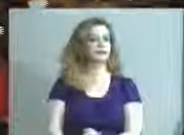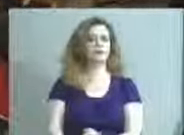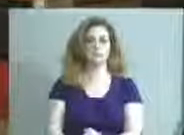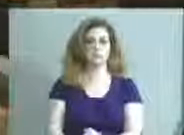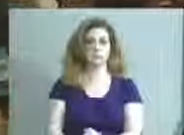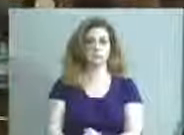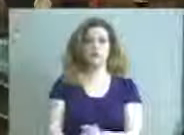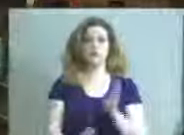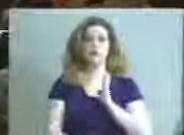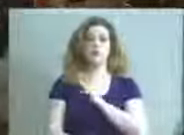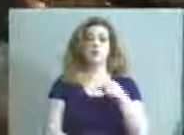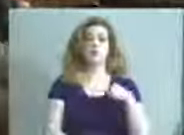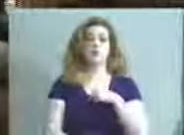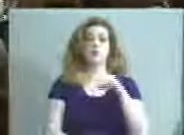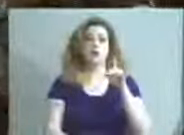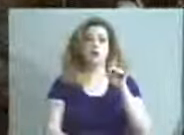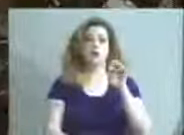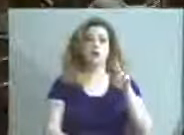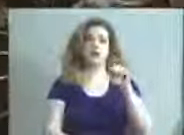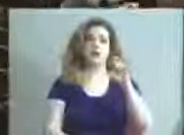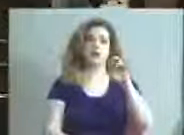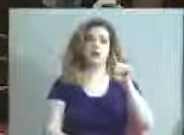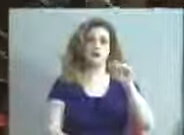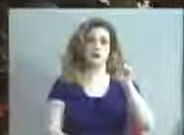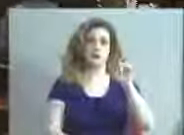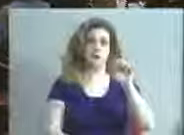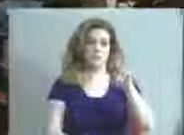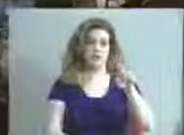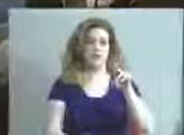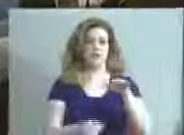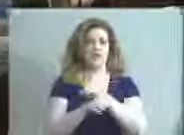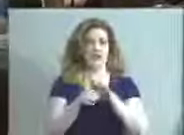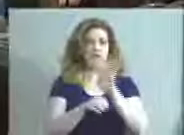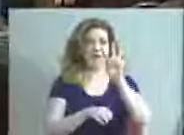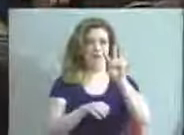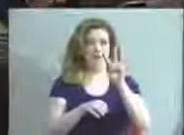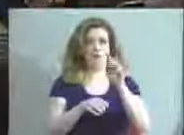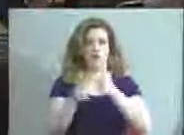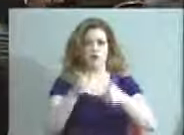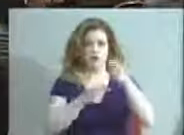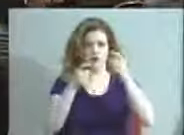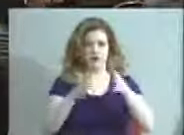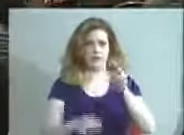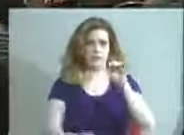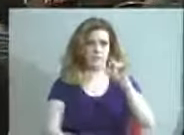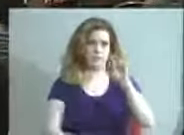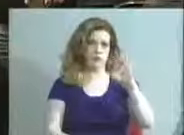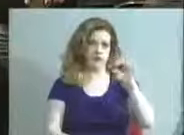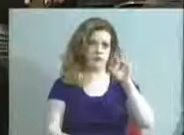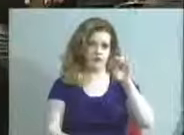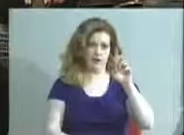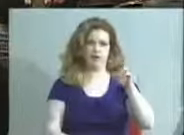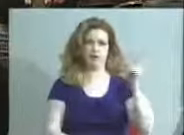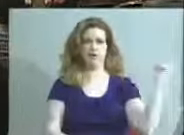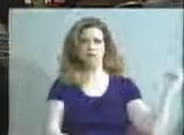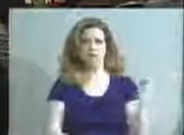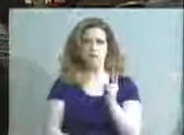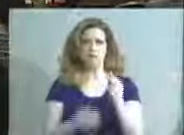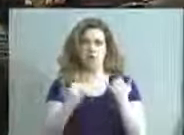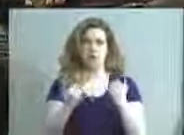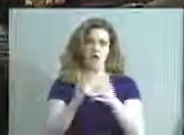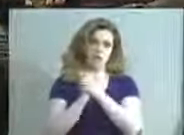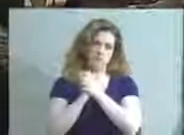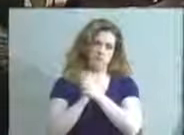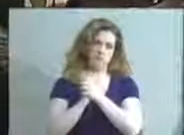Board member Dr. Lisa Wilner and Area 4 Assistant Superintendent Michelle Dillard, please come forward to extend